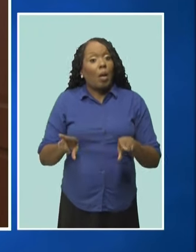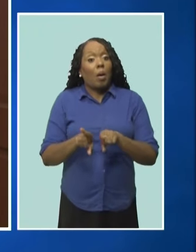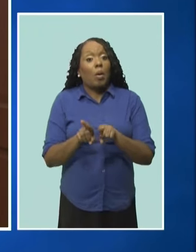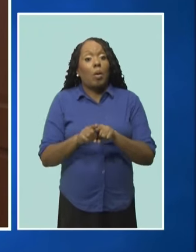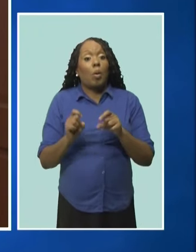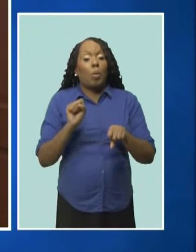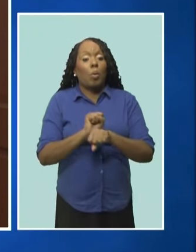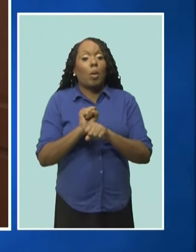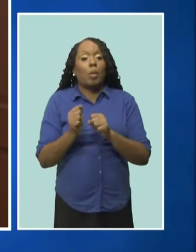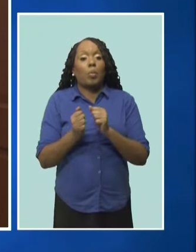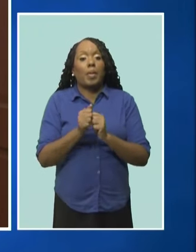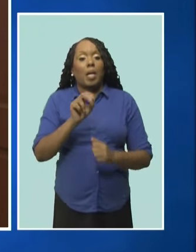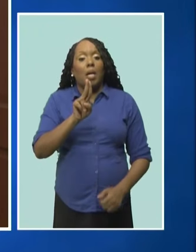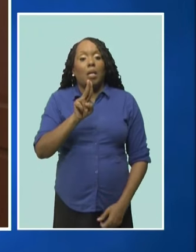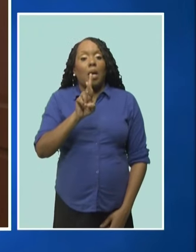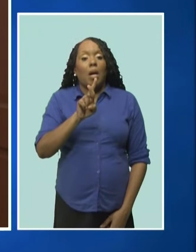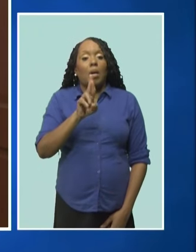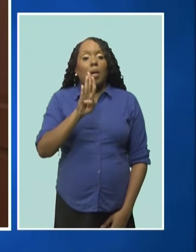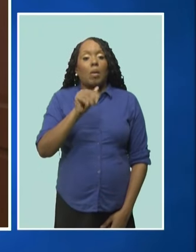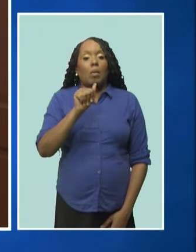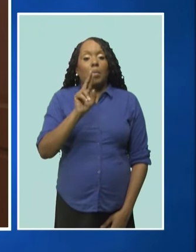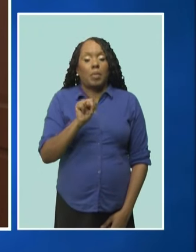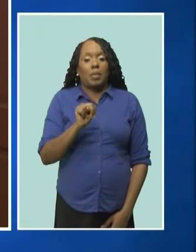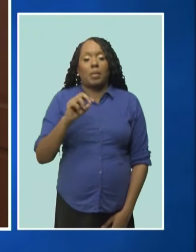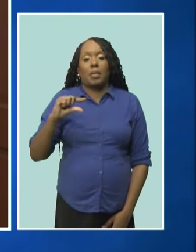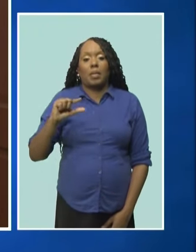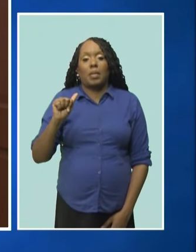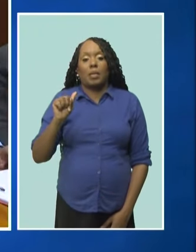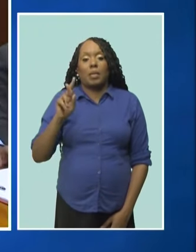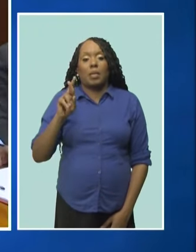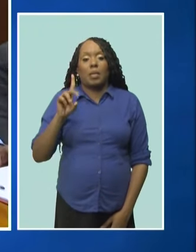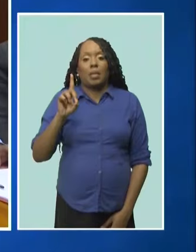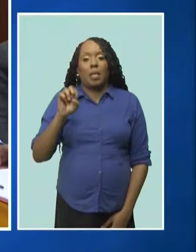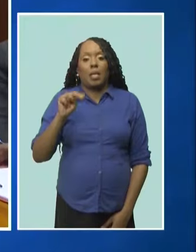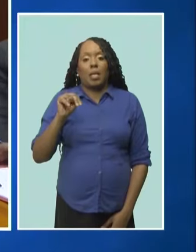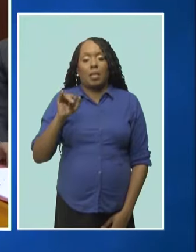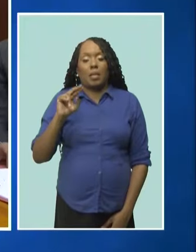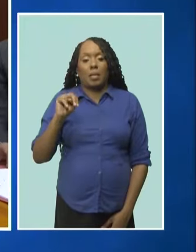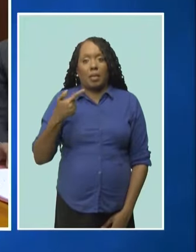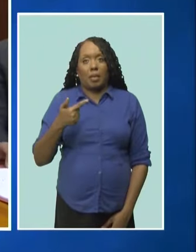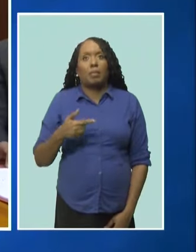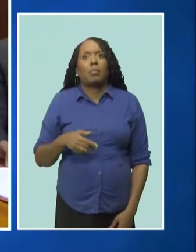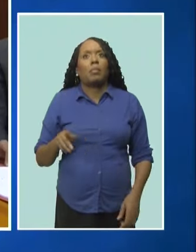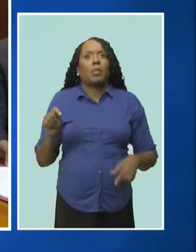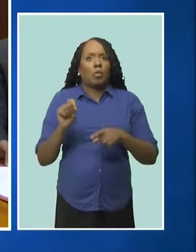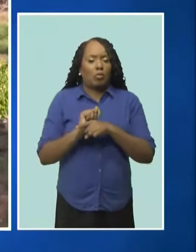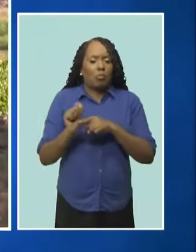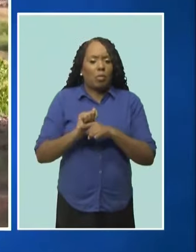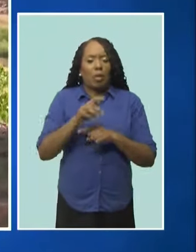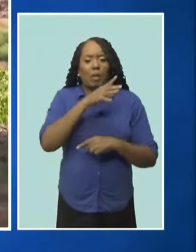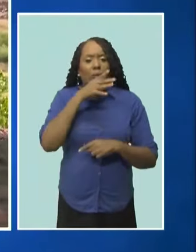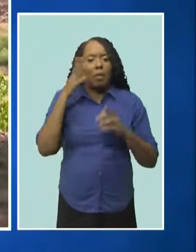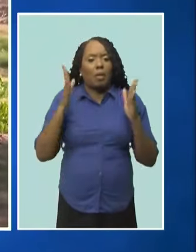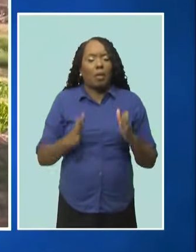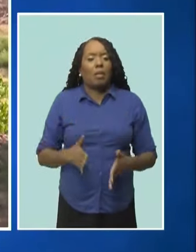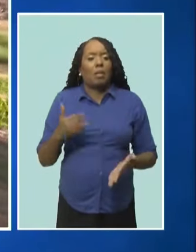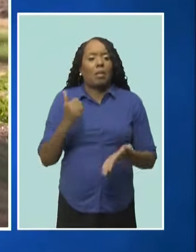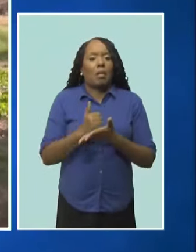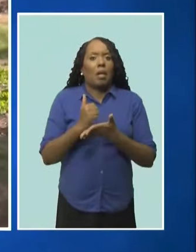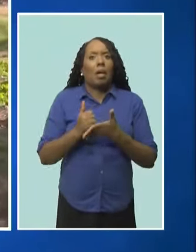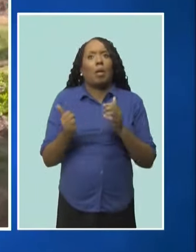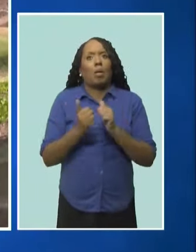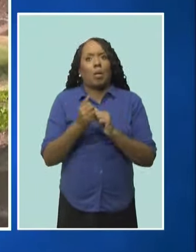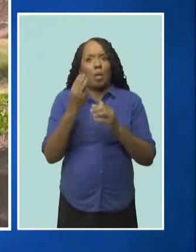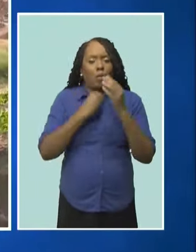hands need to be on deck if we are to talk about food security. The AICA official says they have been training local farmers to assist in the food